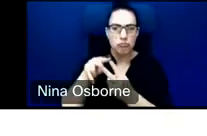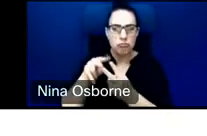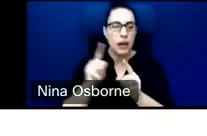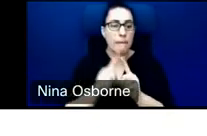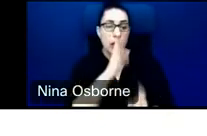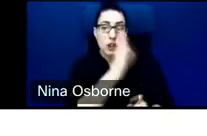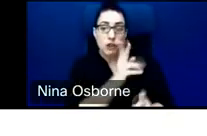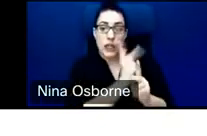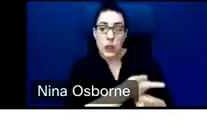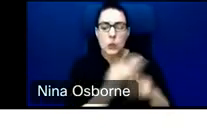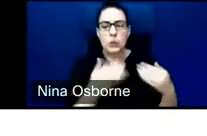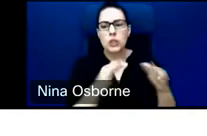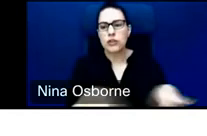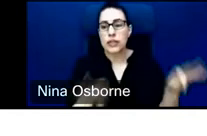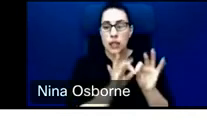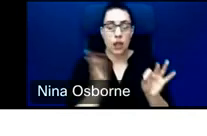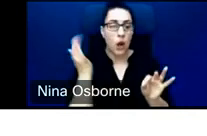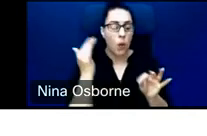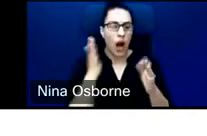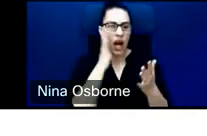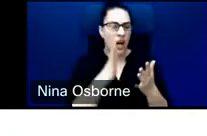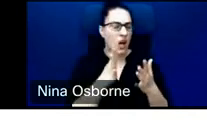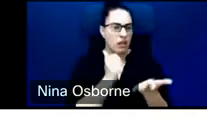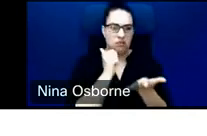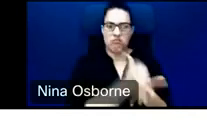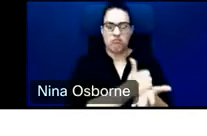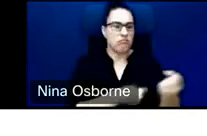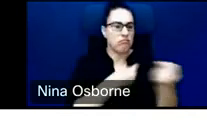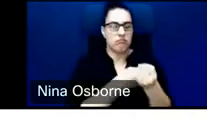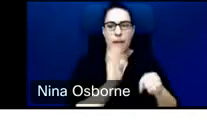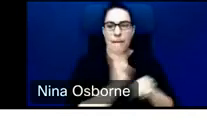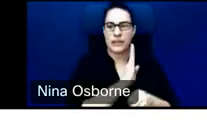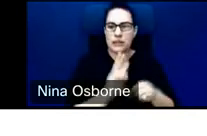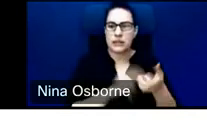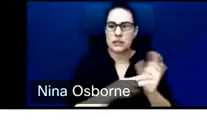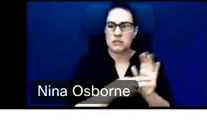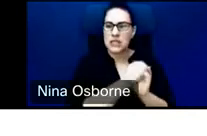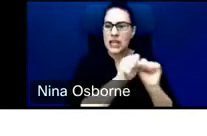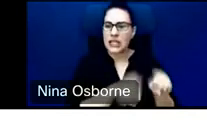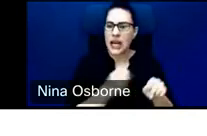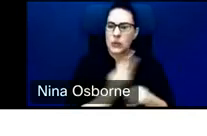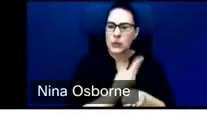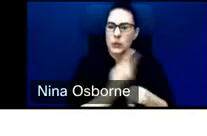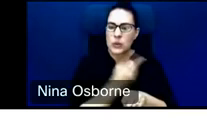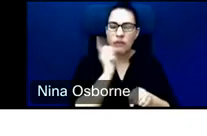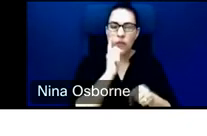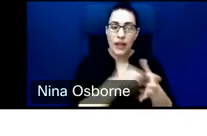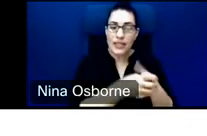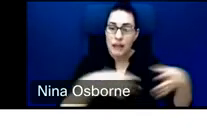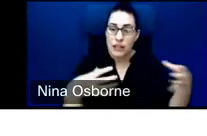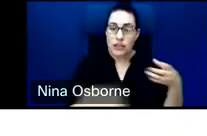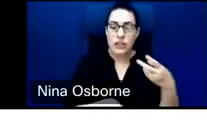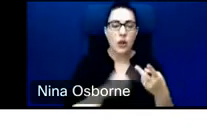lifeblood of any business. The ability to be able to access a loan for expansion purposes or for growth or to be able to